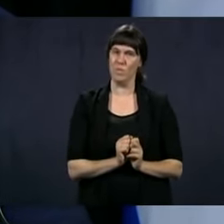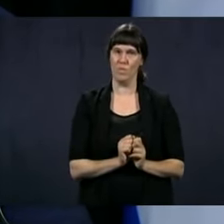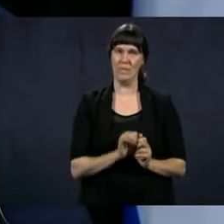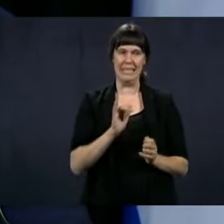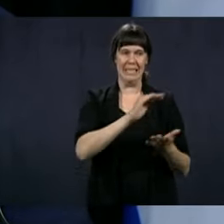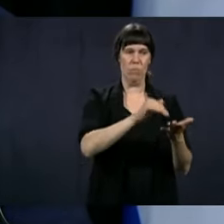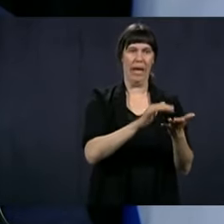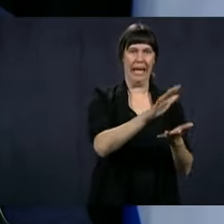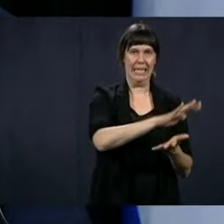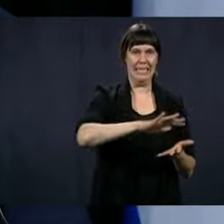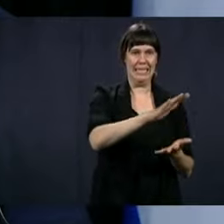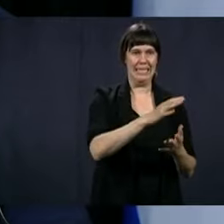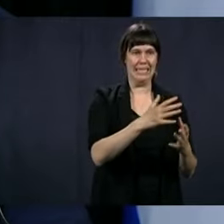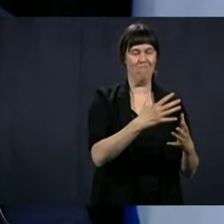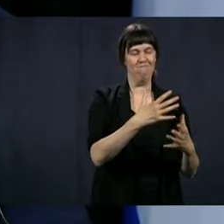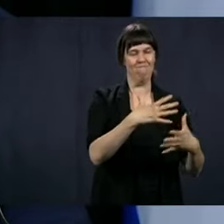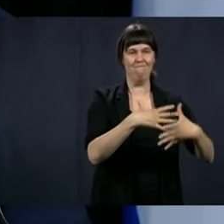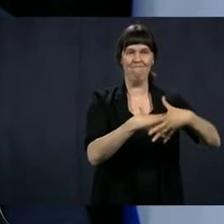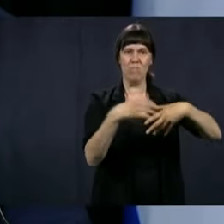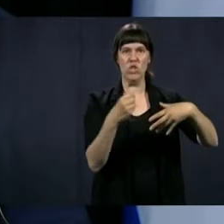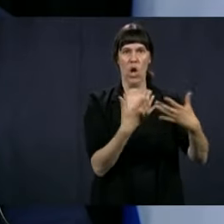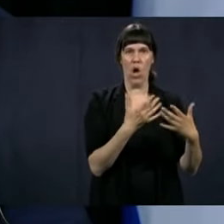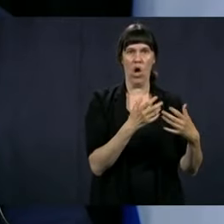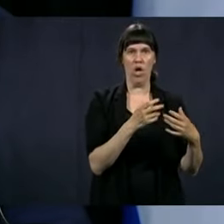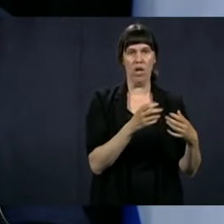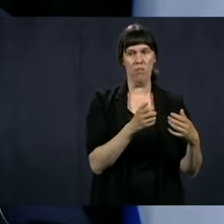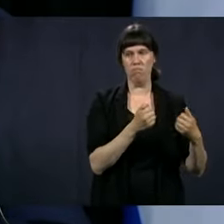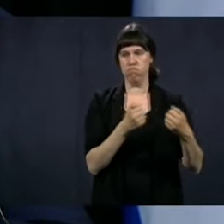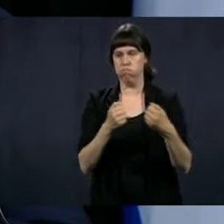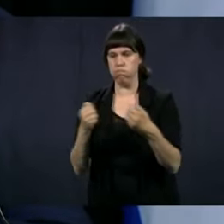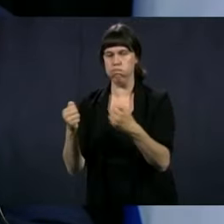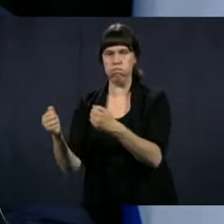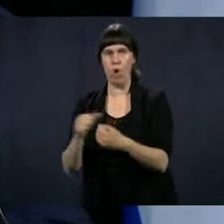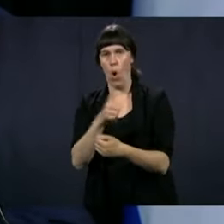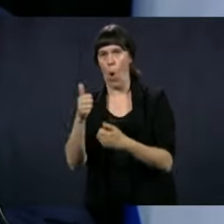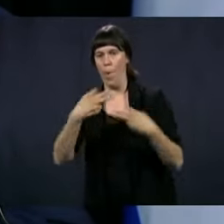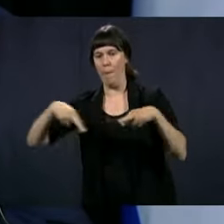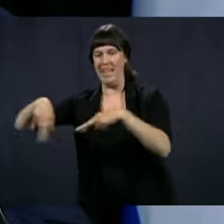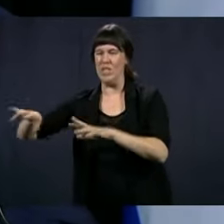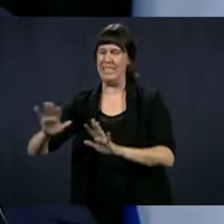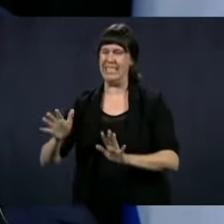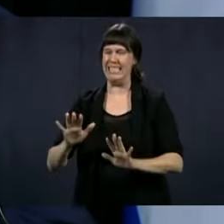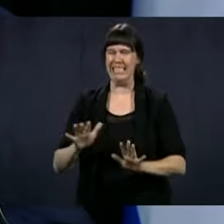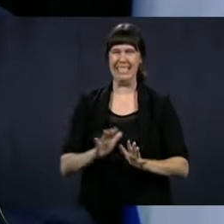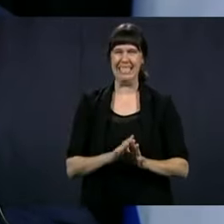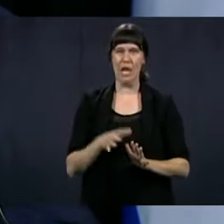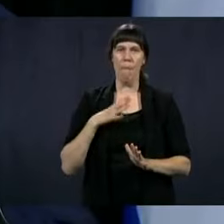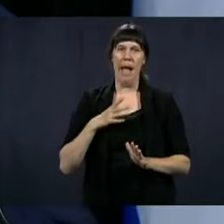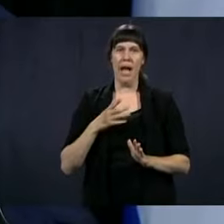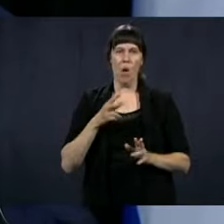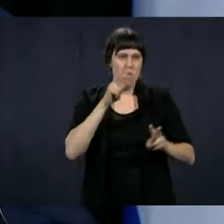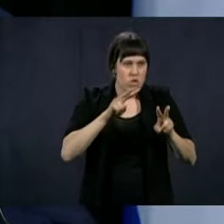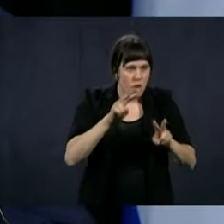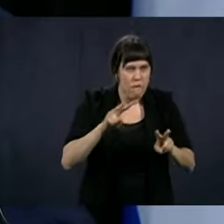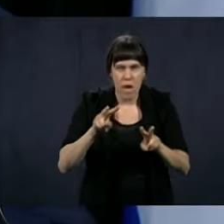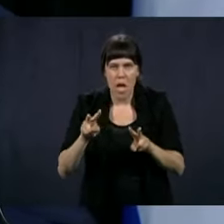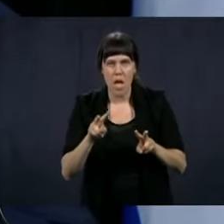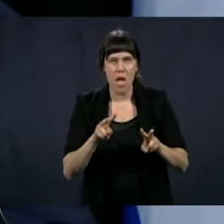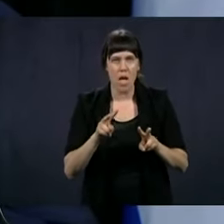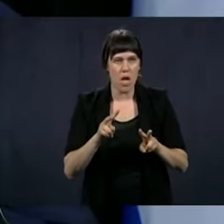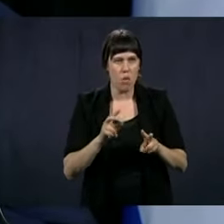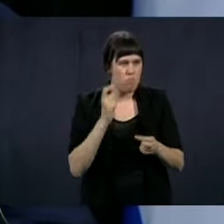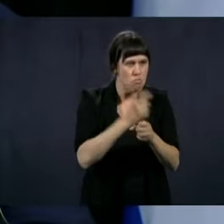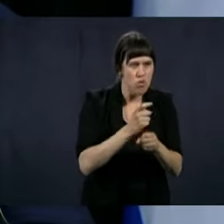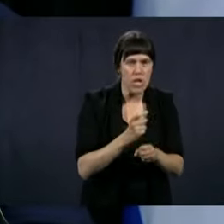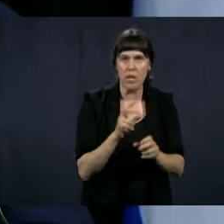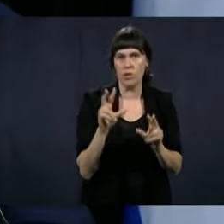area. That's what we're saying. However, we're not going to go and prevent people. I mean, do you understand? It's something that is